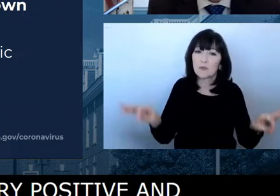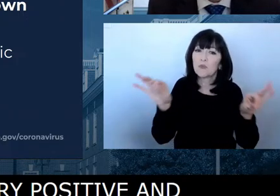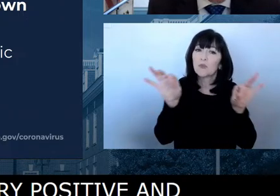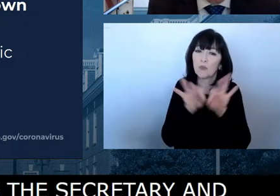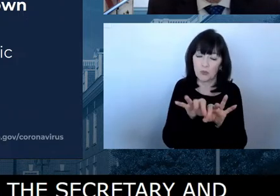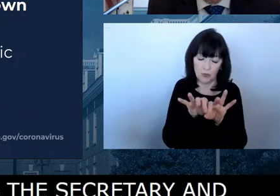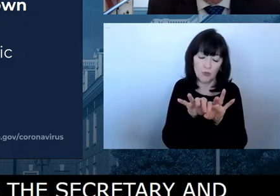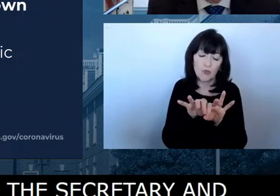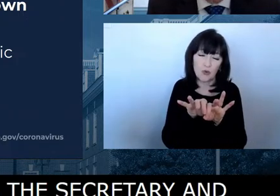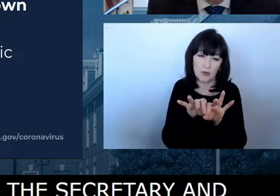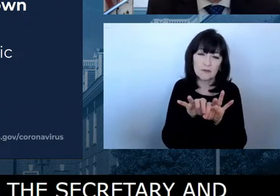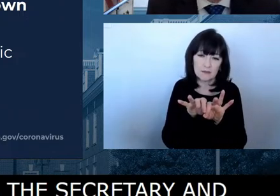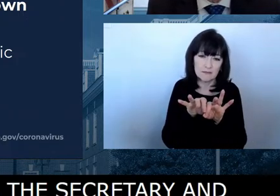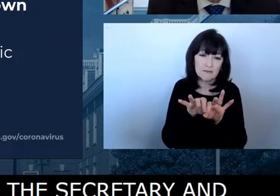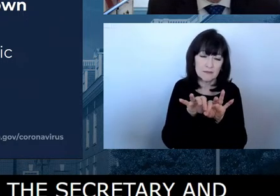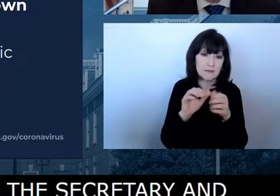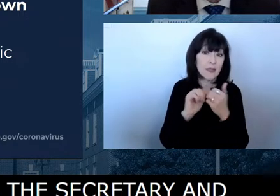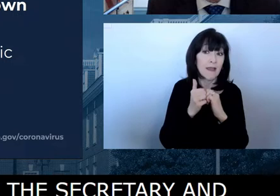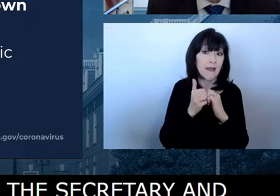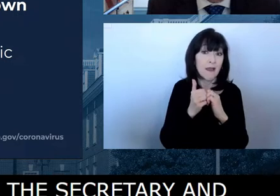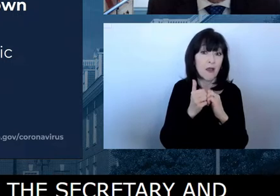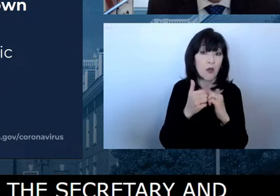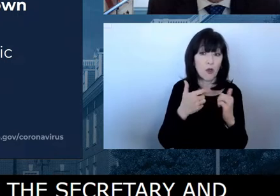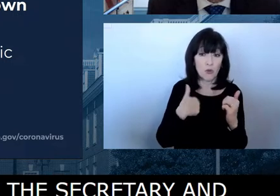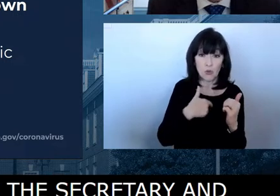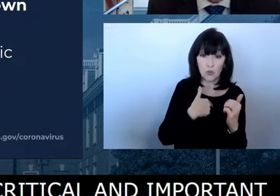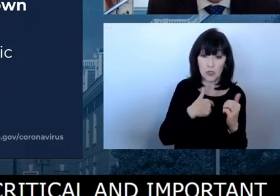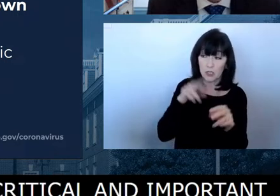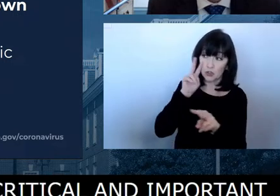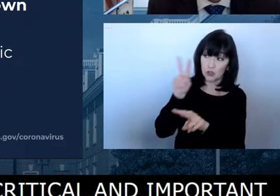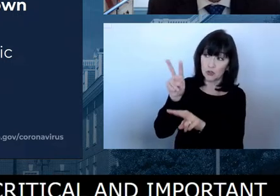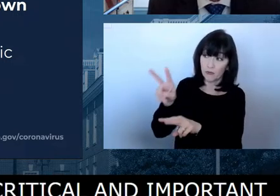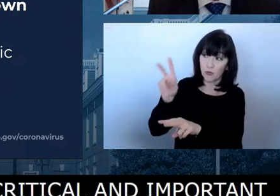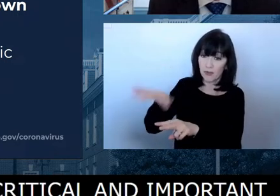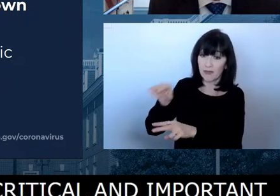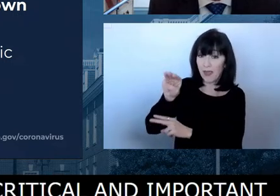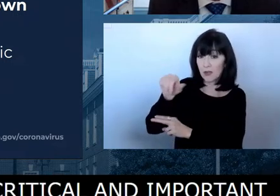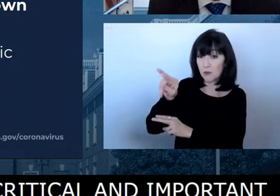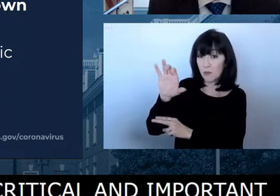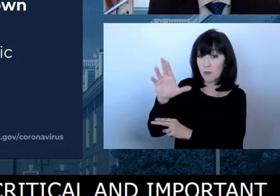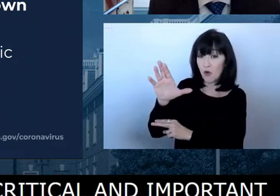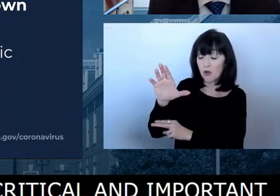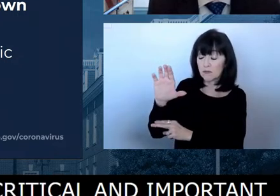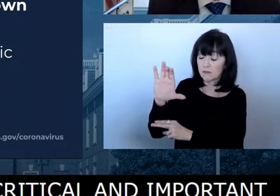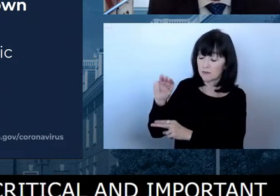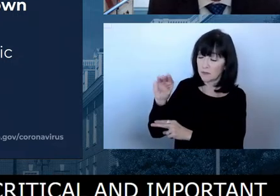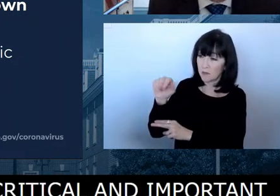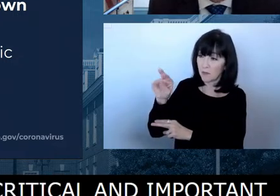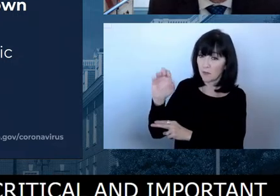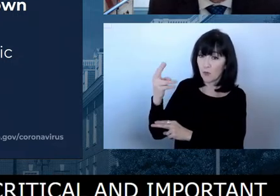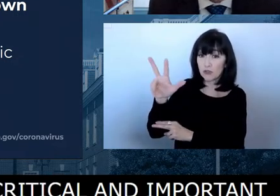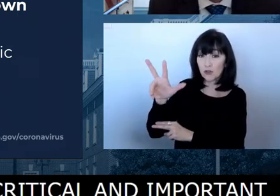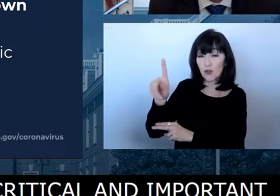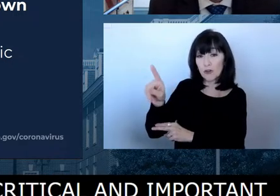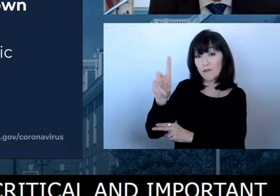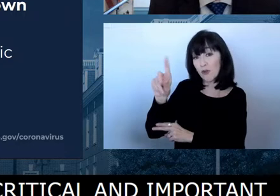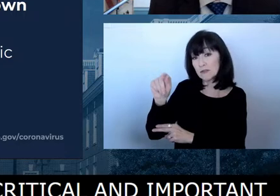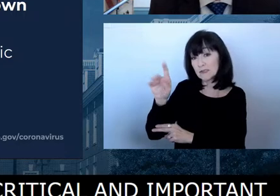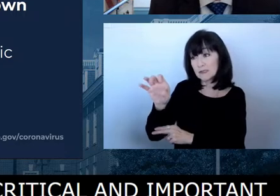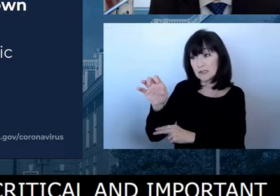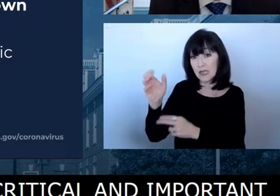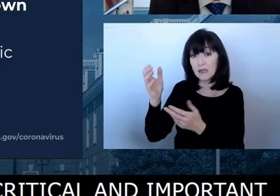way for us to prepare for this, uh, March 31st date. It is get your children vaccinated.